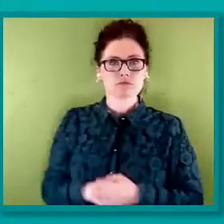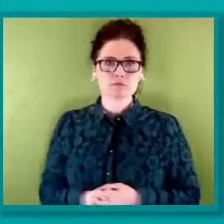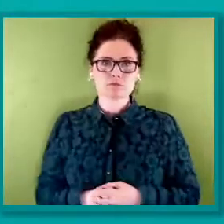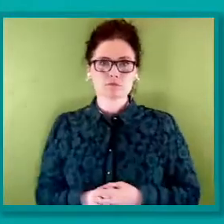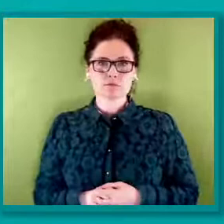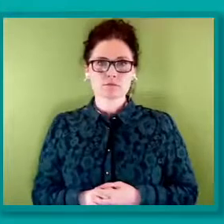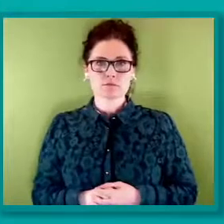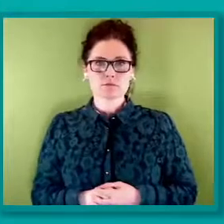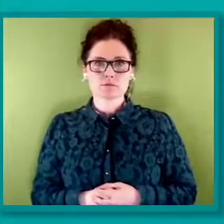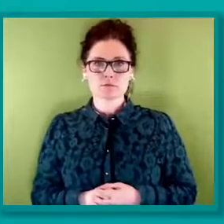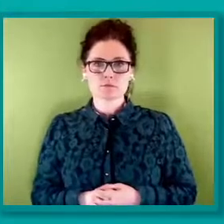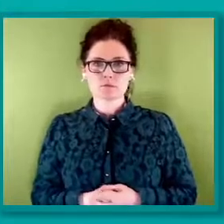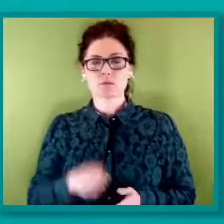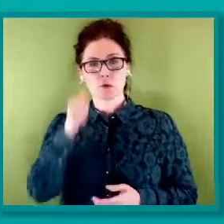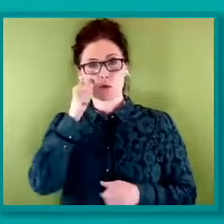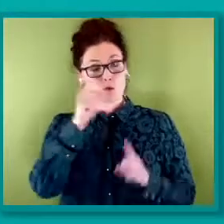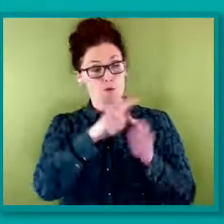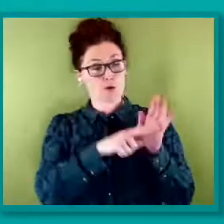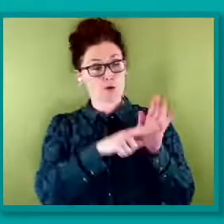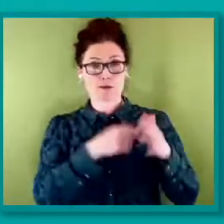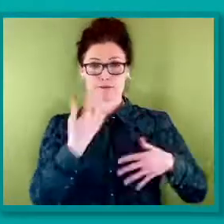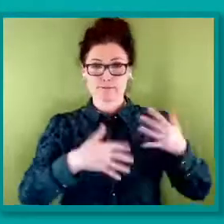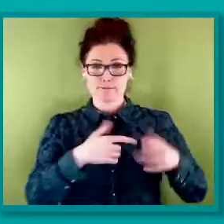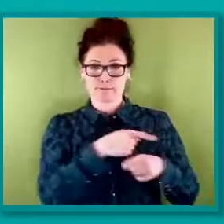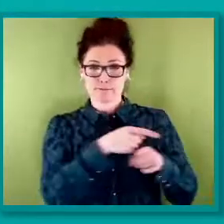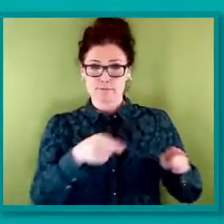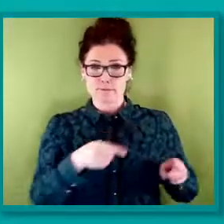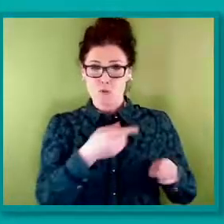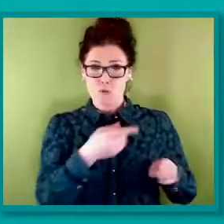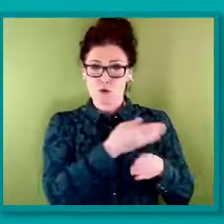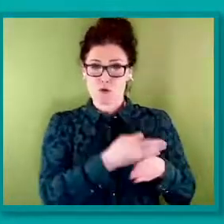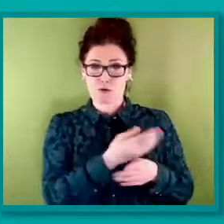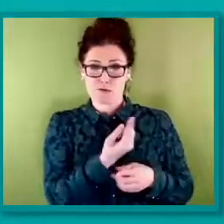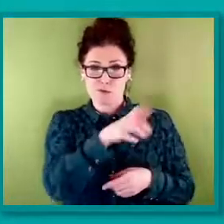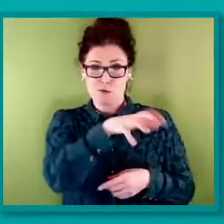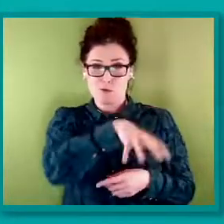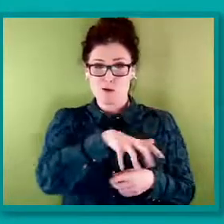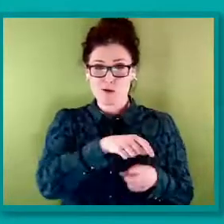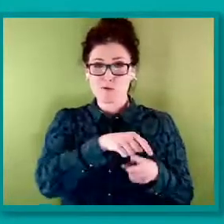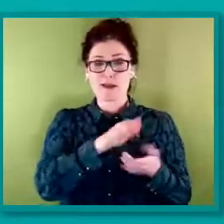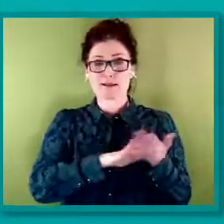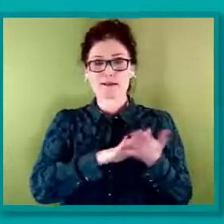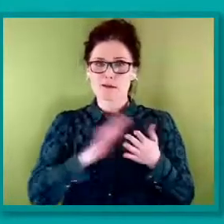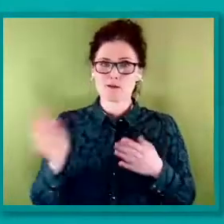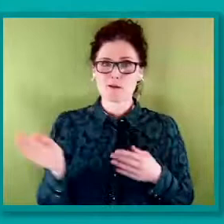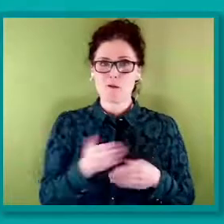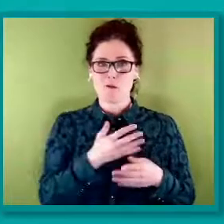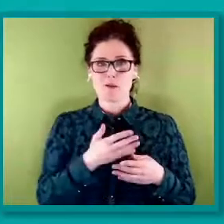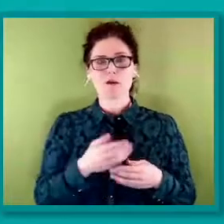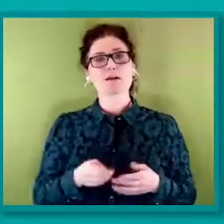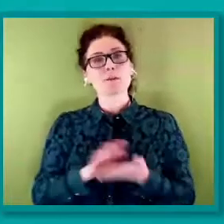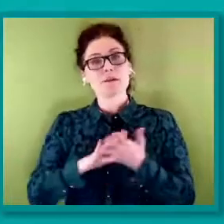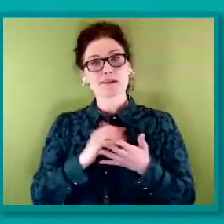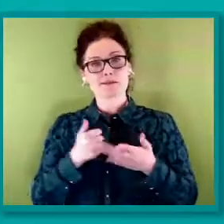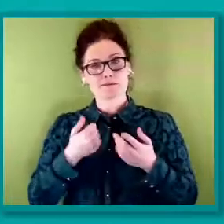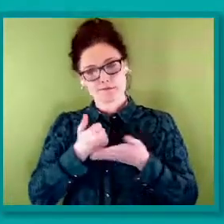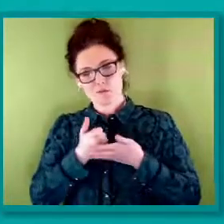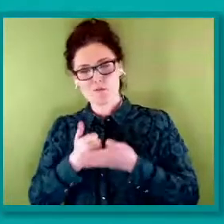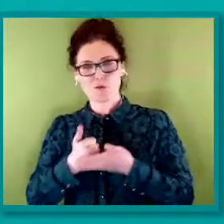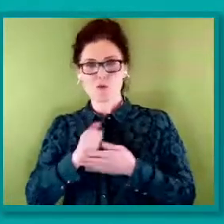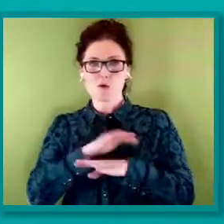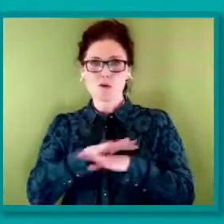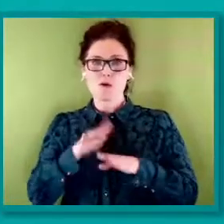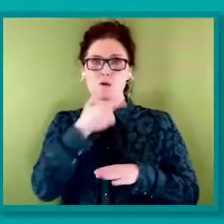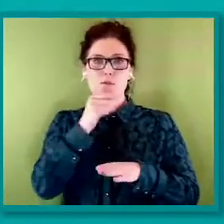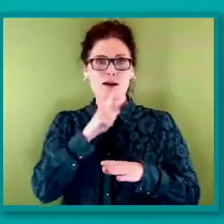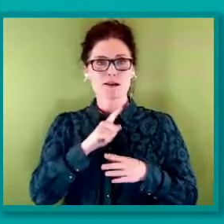workers everywhere. To stop that hurt, we stand with our non-binary siblings. Our non-binary members